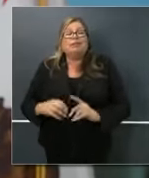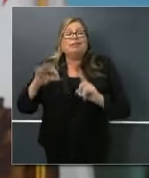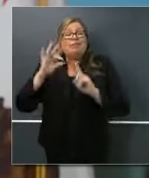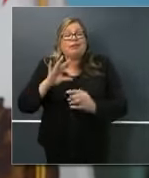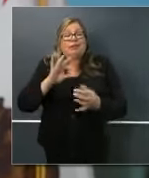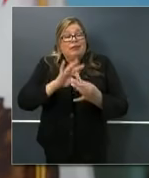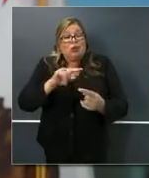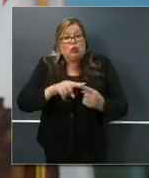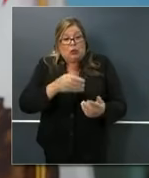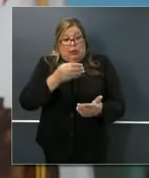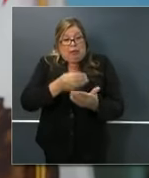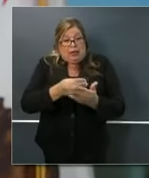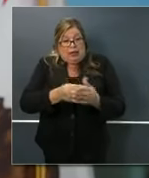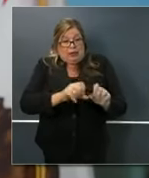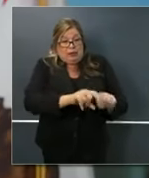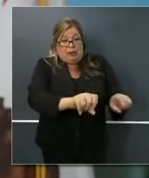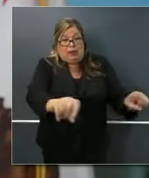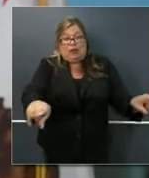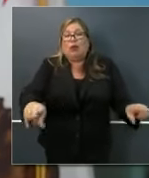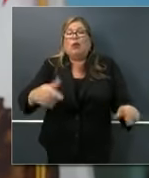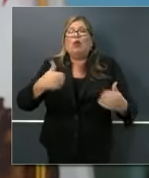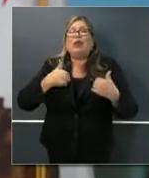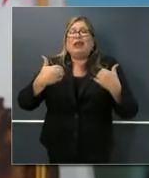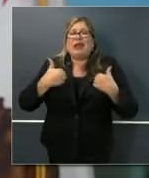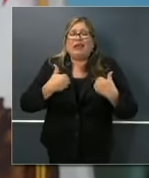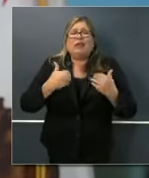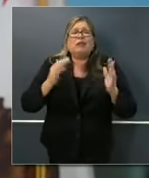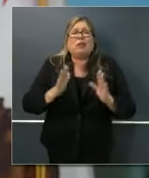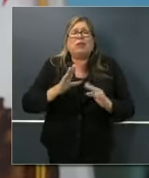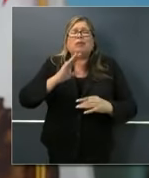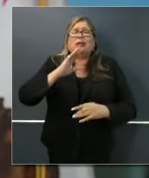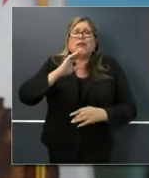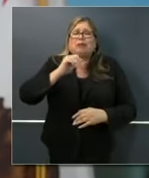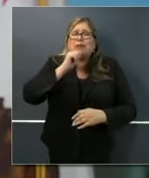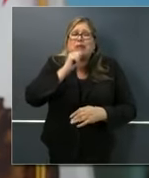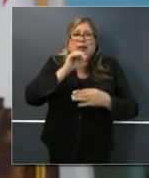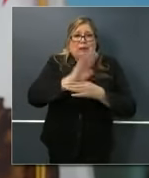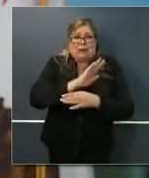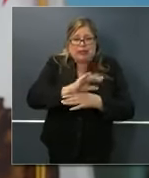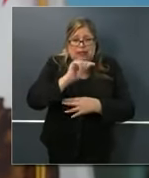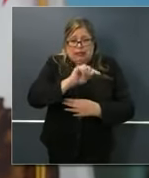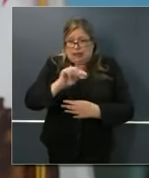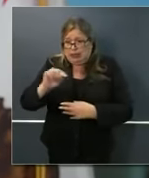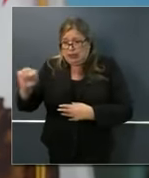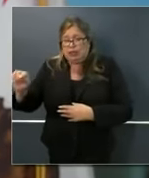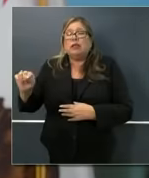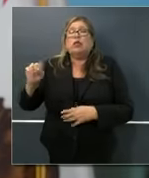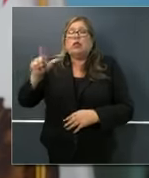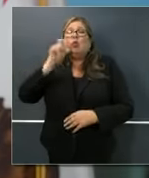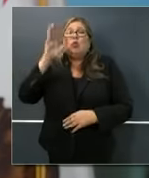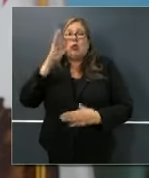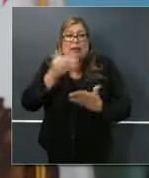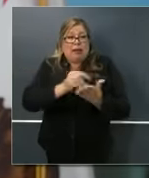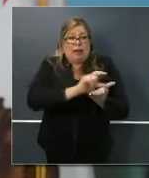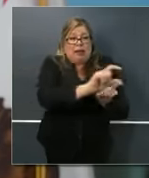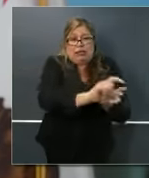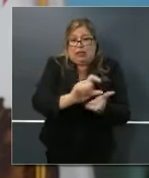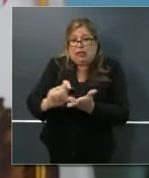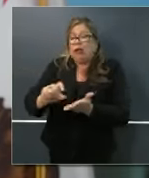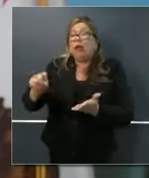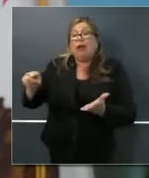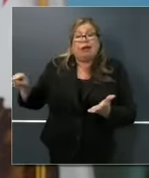we have the CBOs that will be processing individuals and will be responsible for tracking those